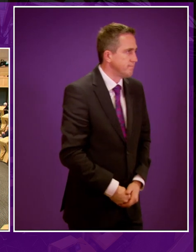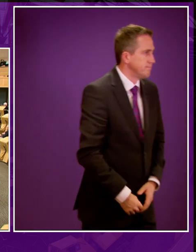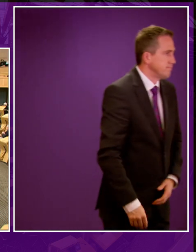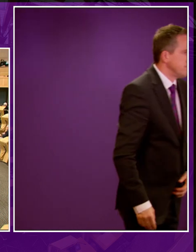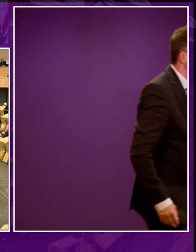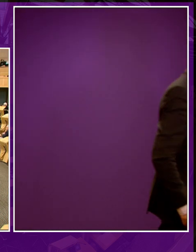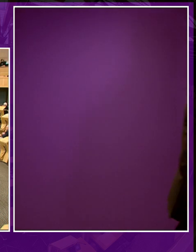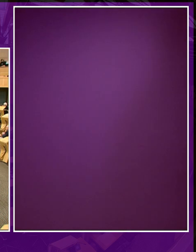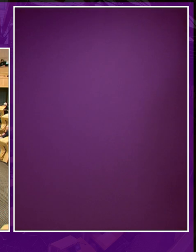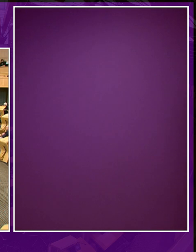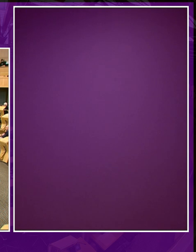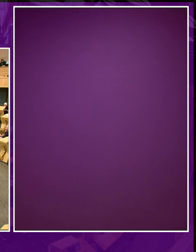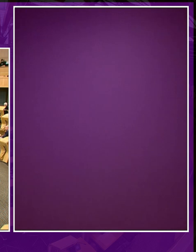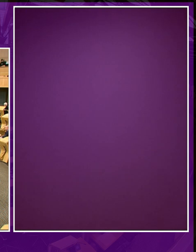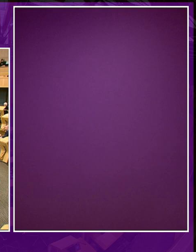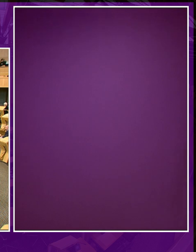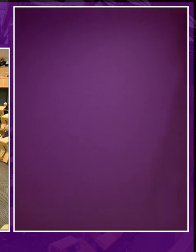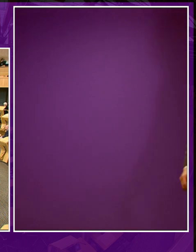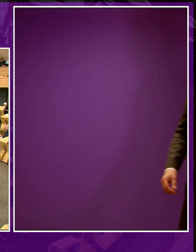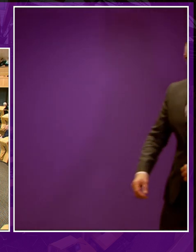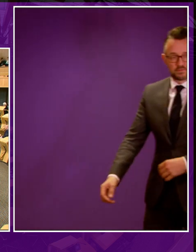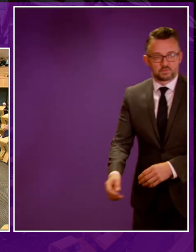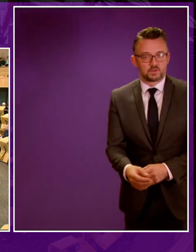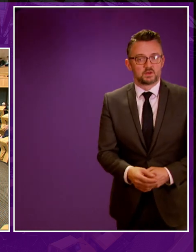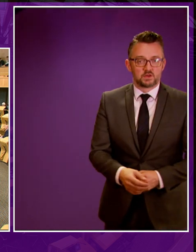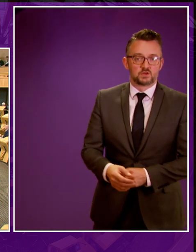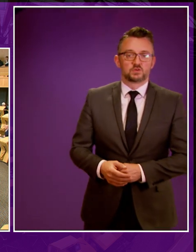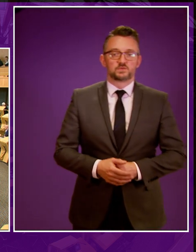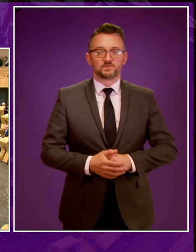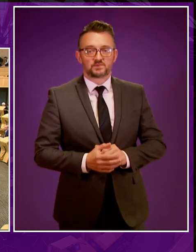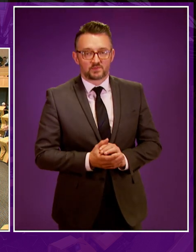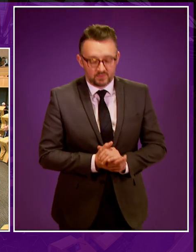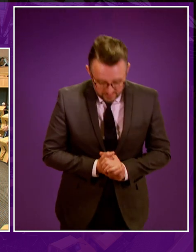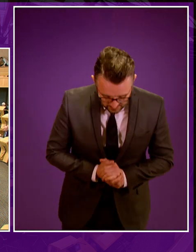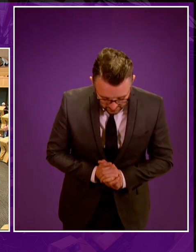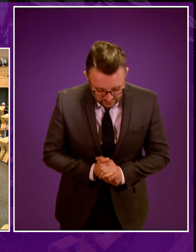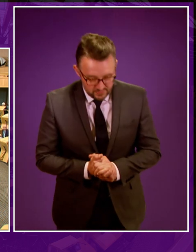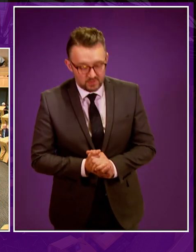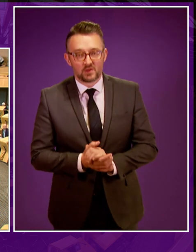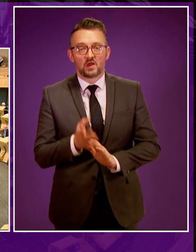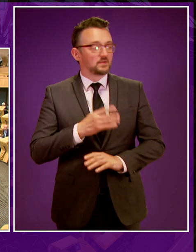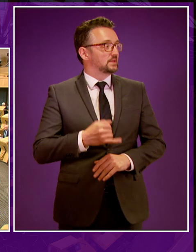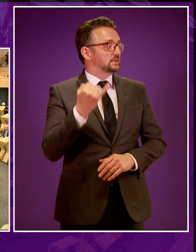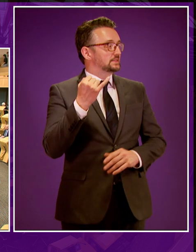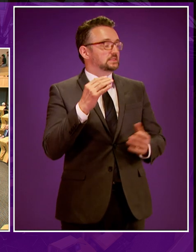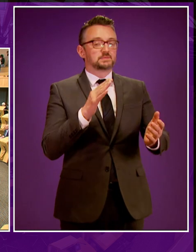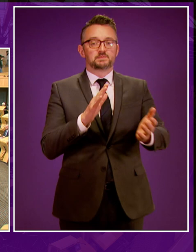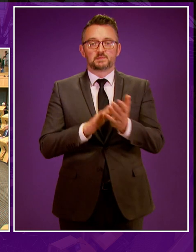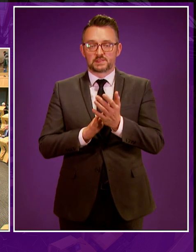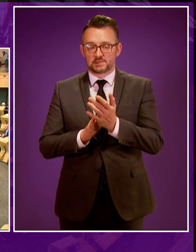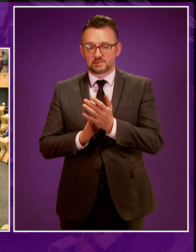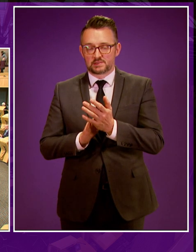Thank you. I call Jackie Bailey close for Labour. Six minutes for thereabouts. Ms Bailey. Thank you very much, presiding officer.